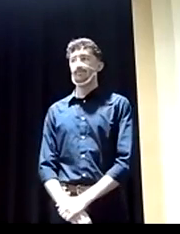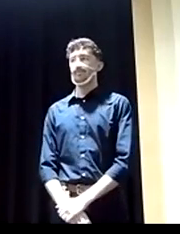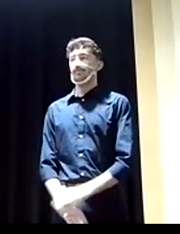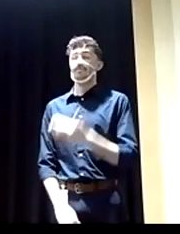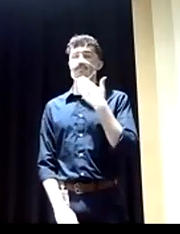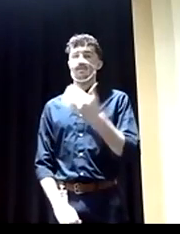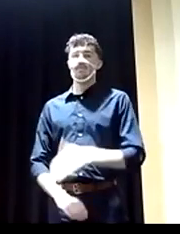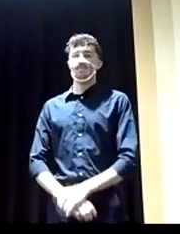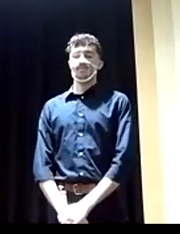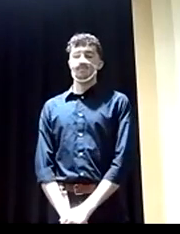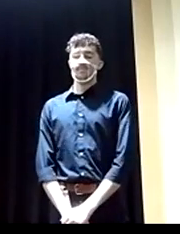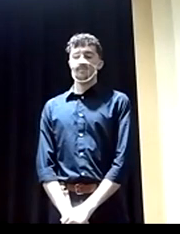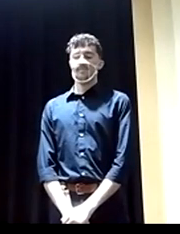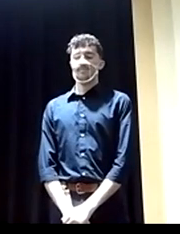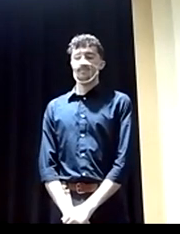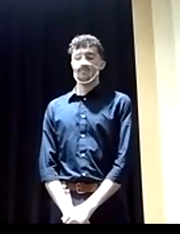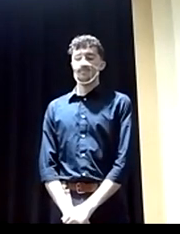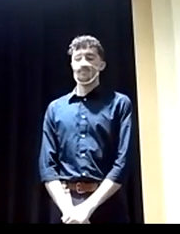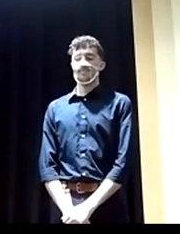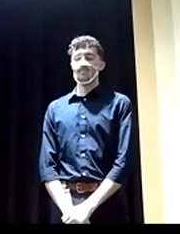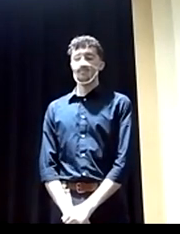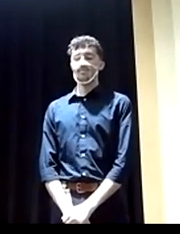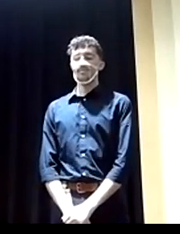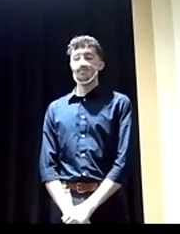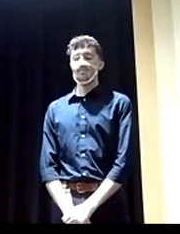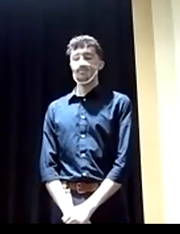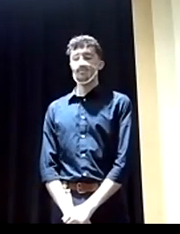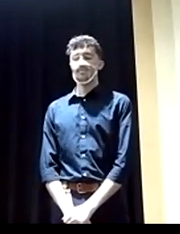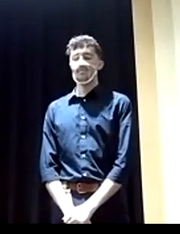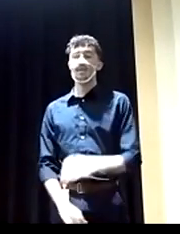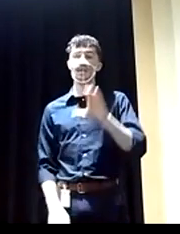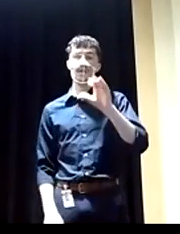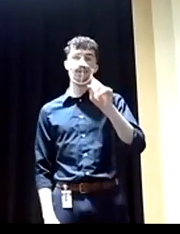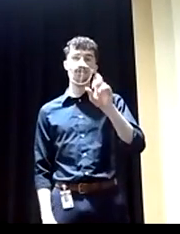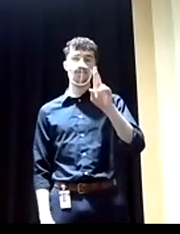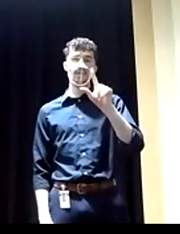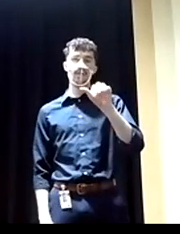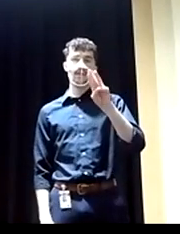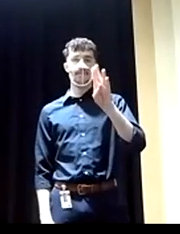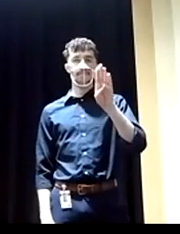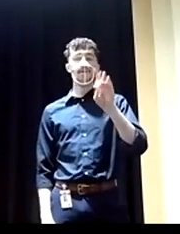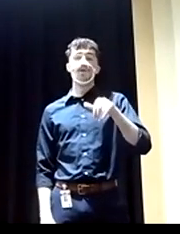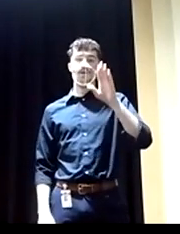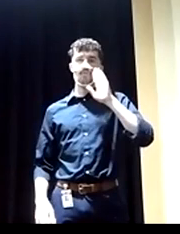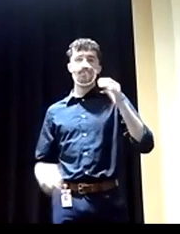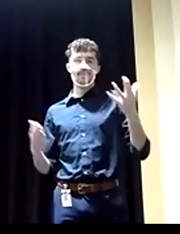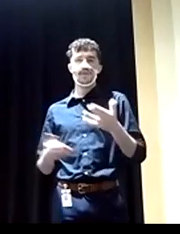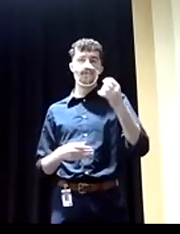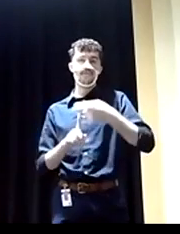Thank you. We'd like to note that Congressman Conor Lamb is joining us from DC, and we'll have to leave early.